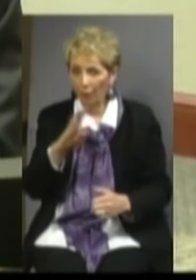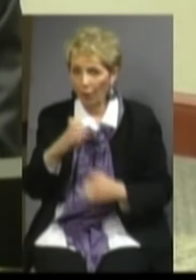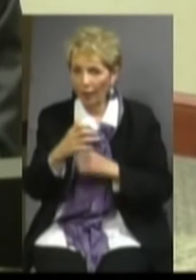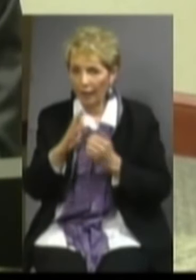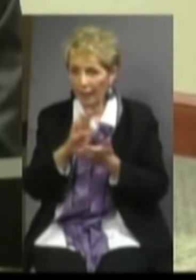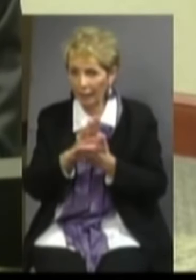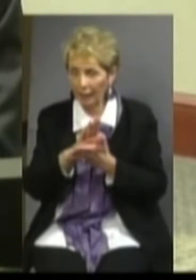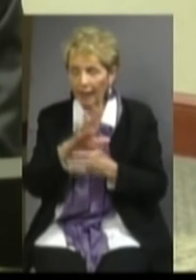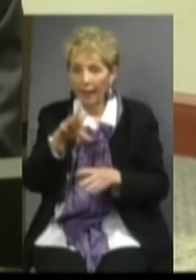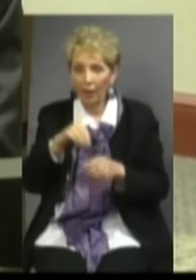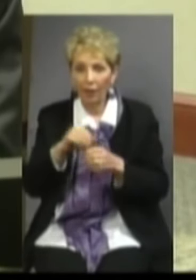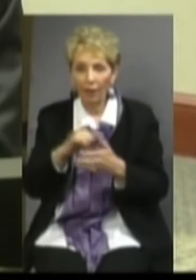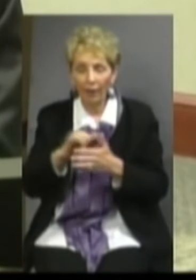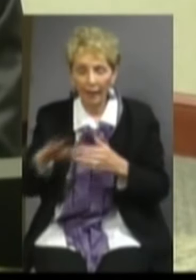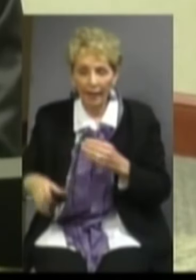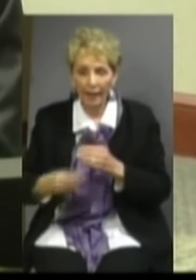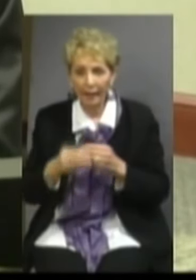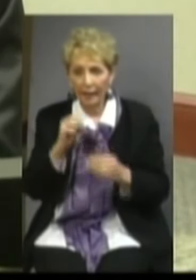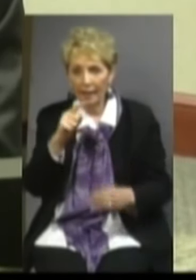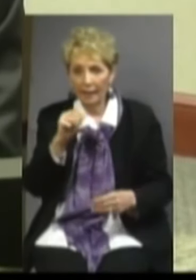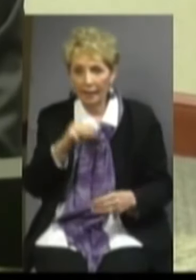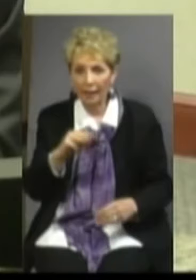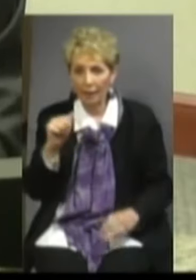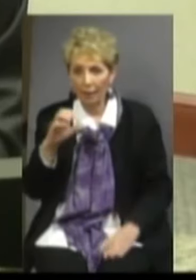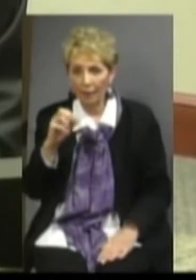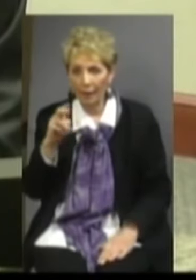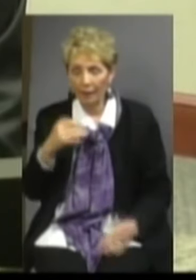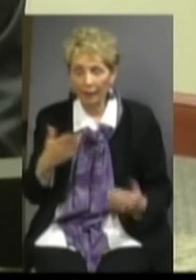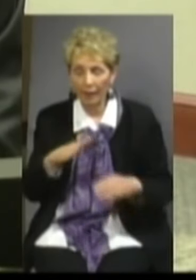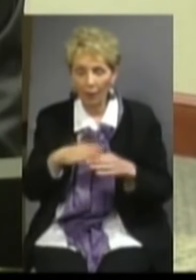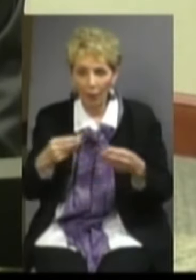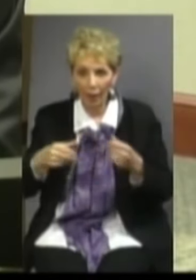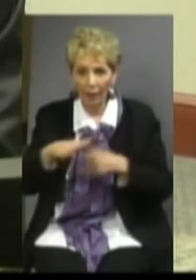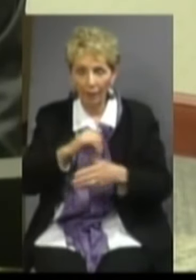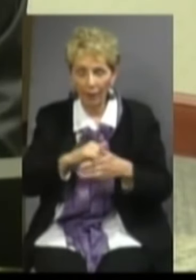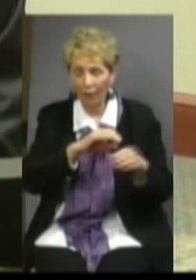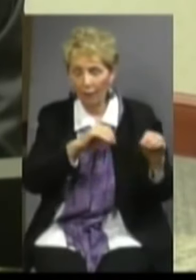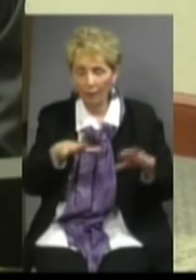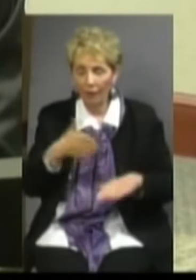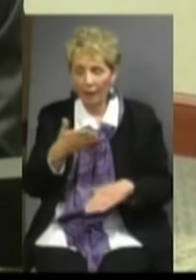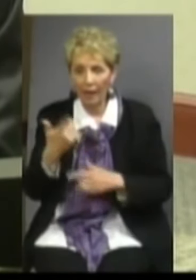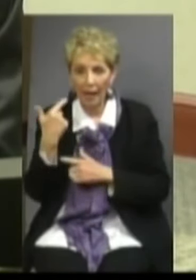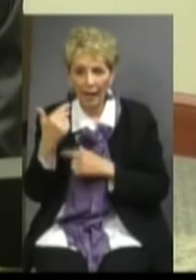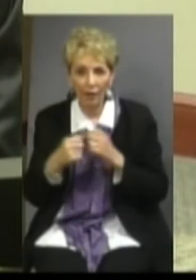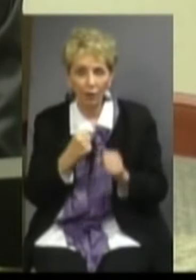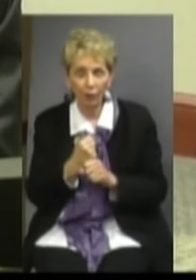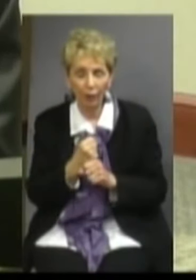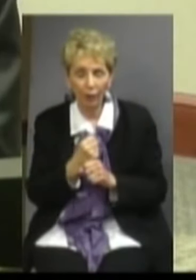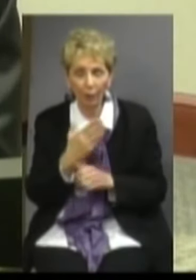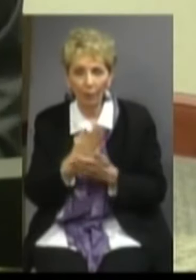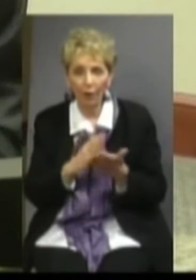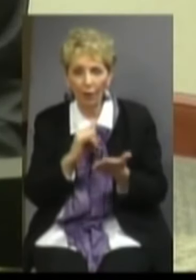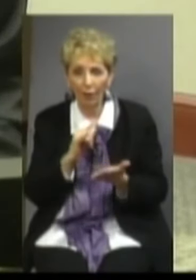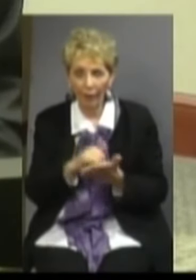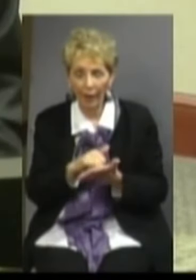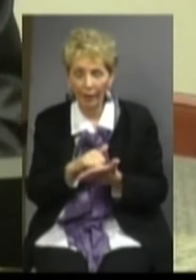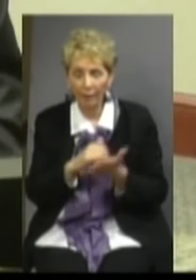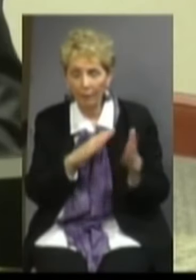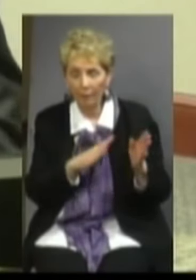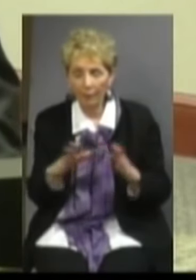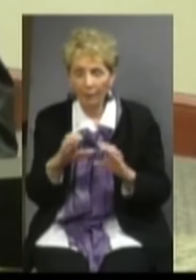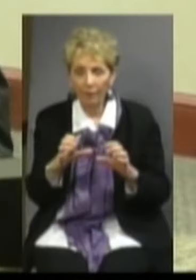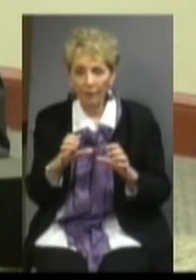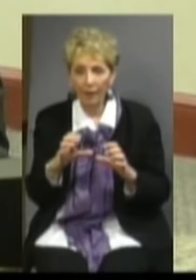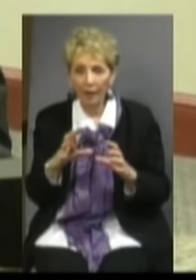includes the recently added STEAM Academy that is now on our campus that moved there last year. As part of this retrofit, what we plan to do is